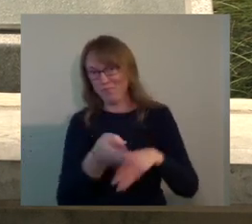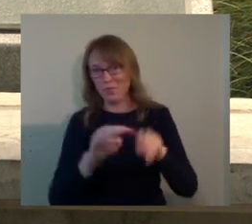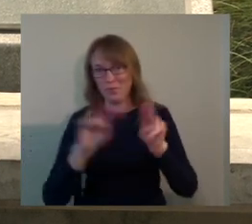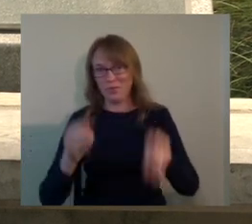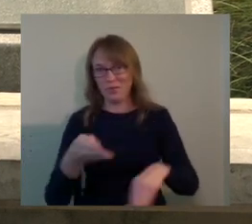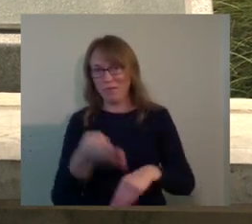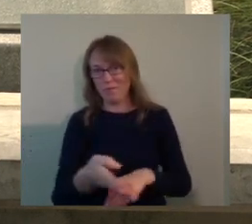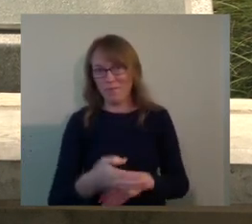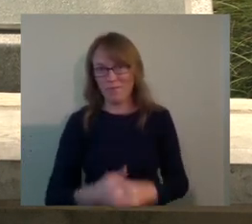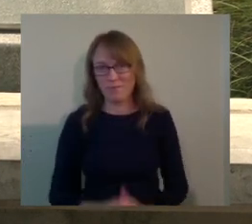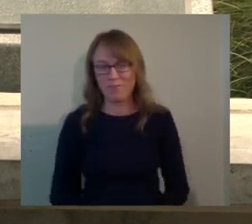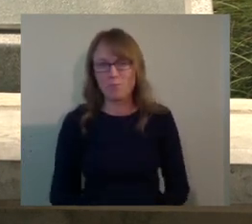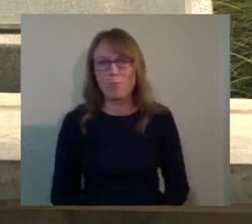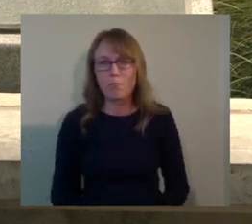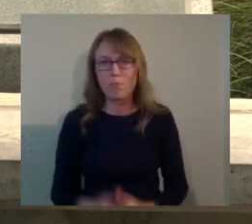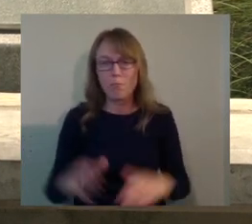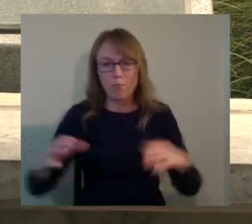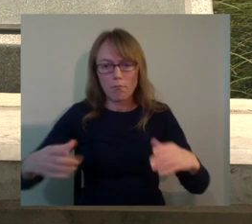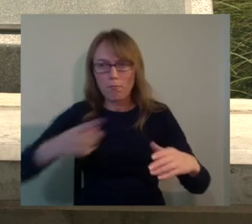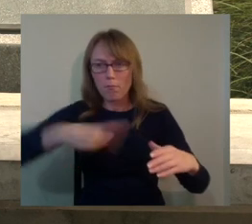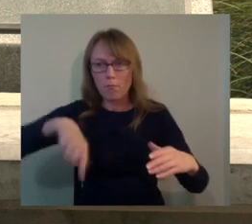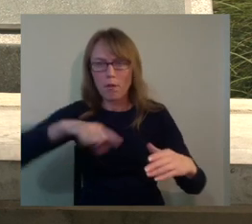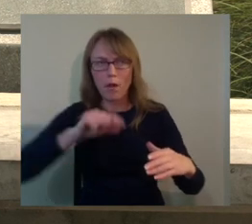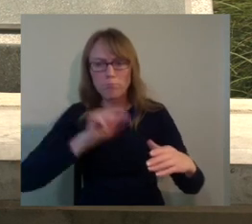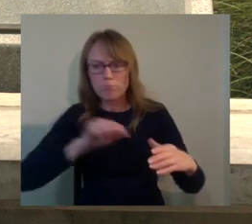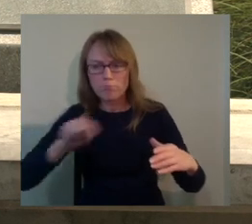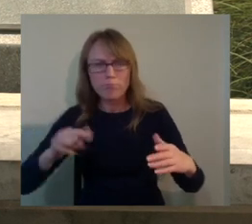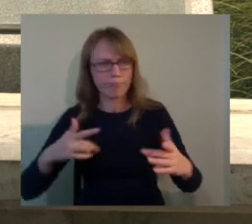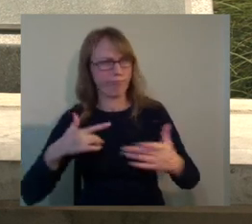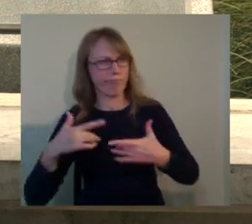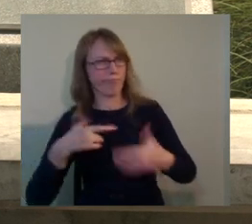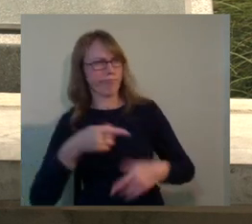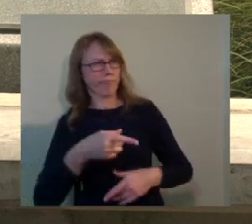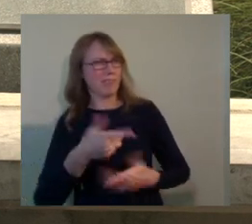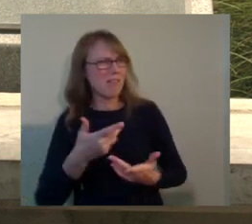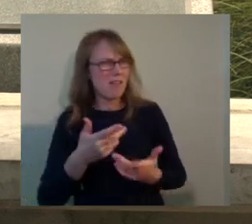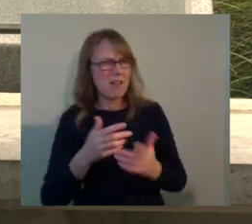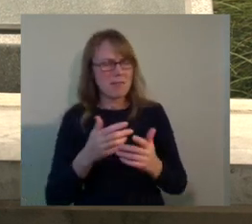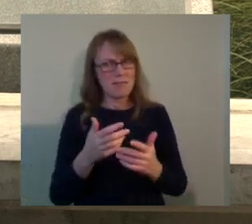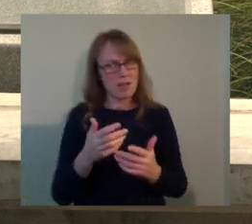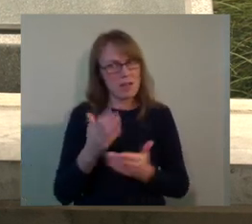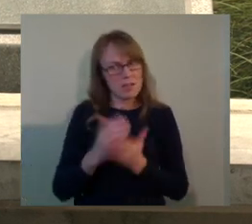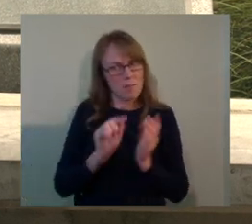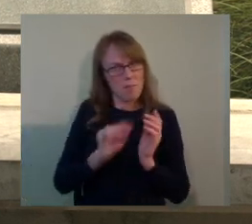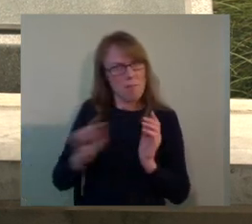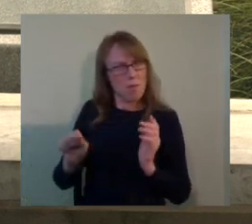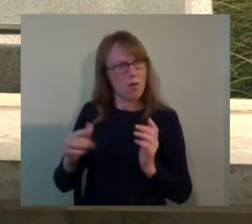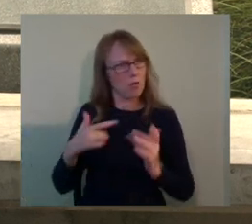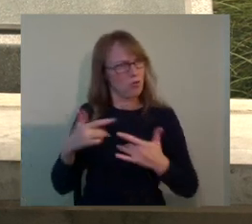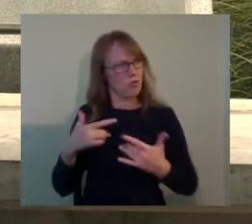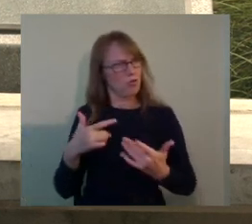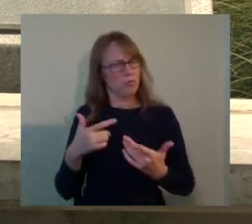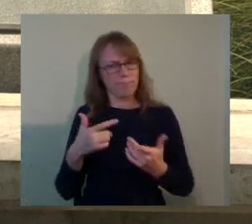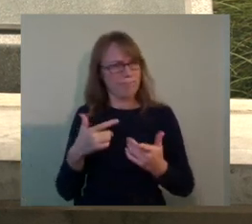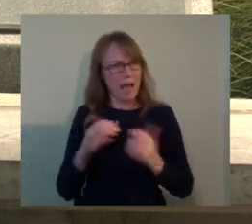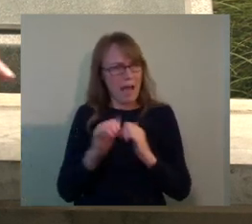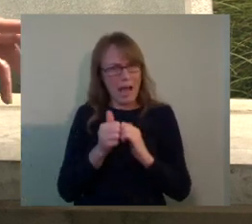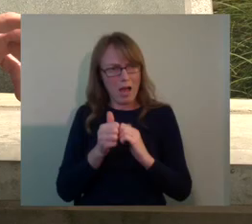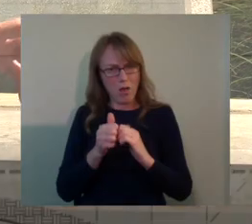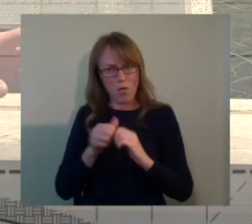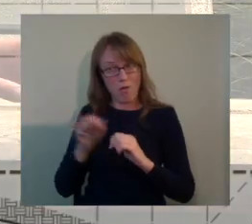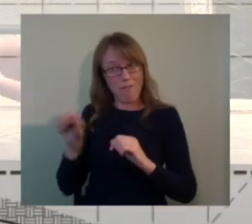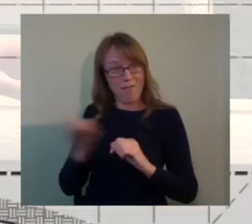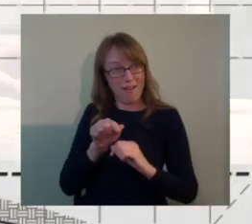our, in our group were worried about that because the only way that they could get in under those circumstances was to